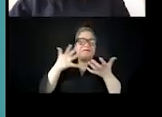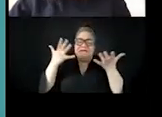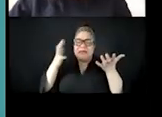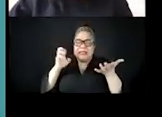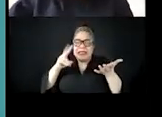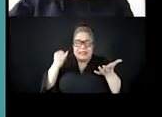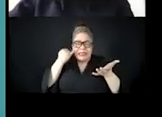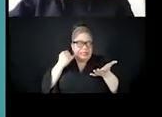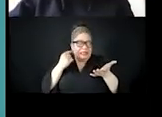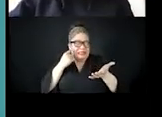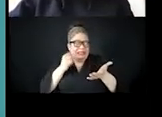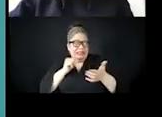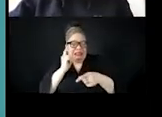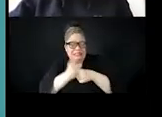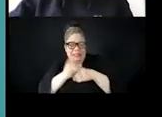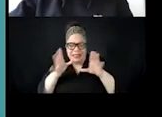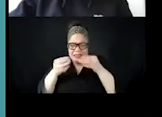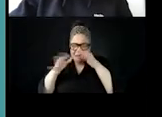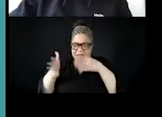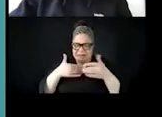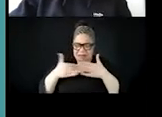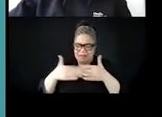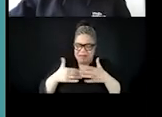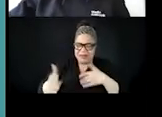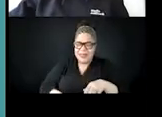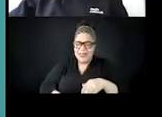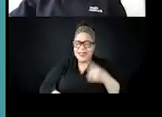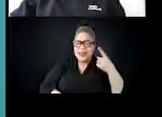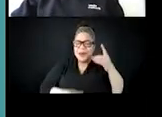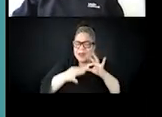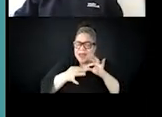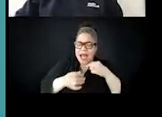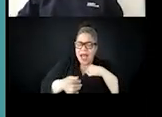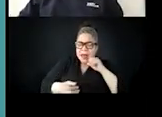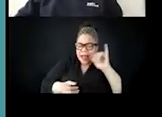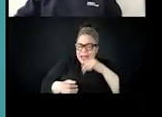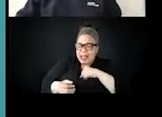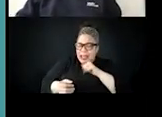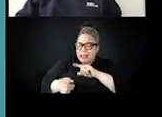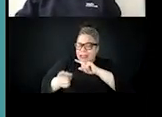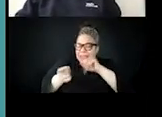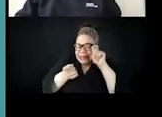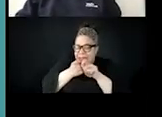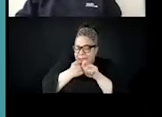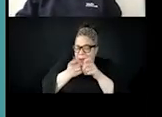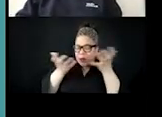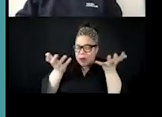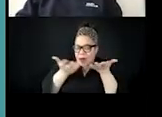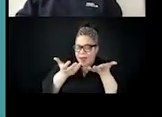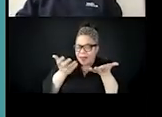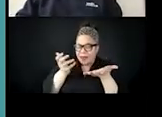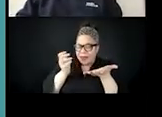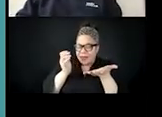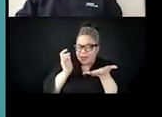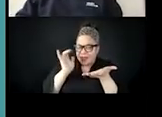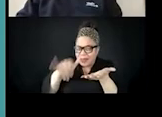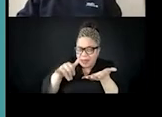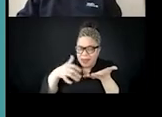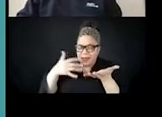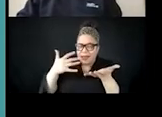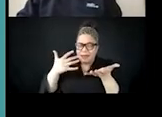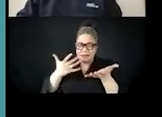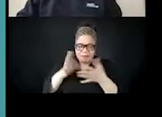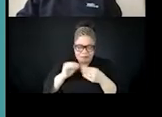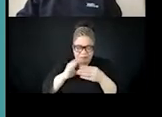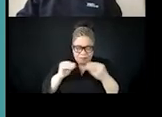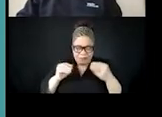say, but suddenly targeted towards a certain race, you know, to sway them, to confuse them as a whole and to get some sort of result